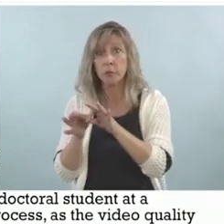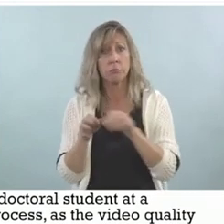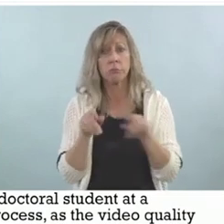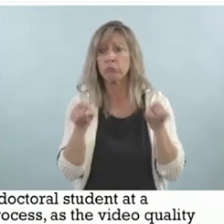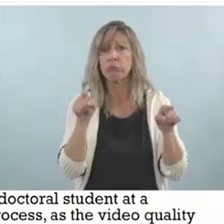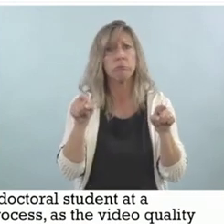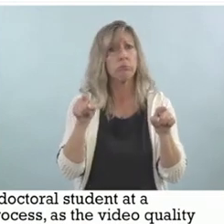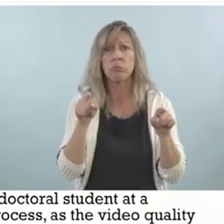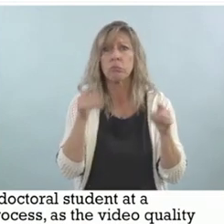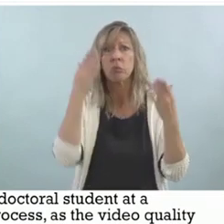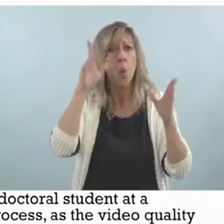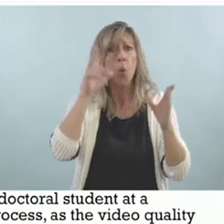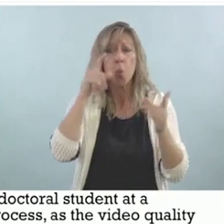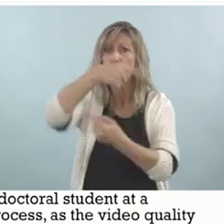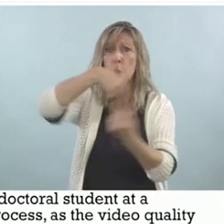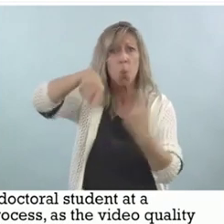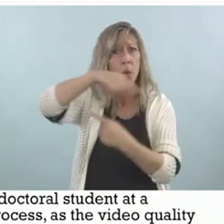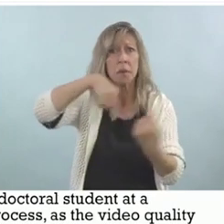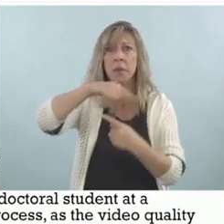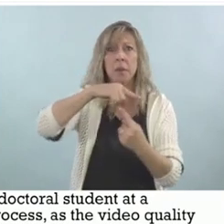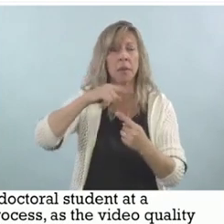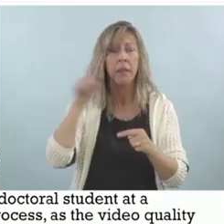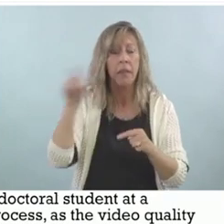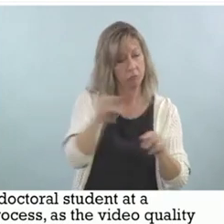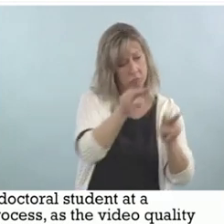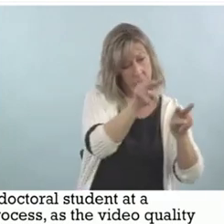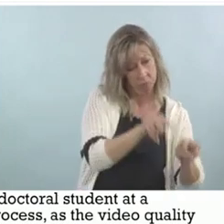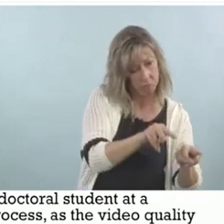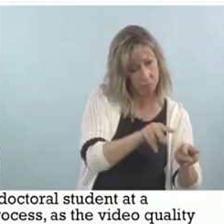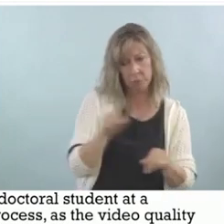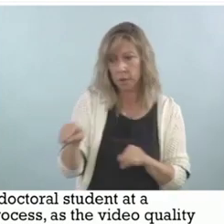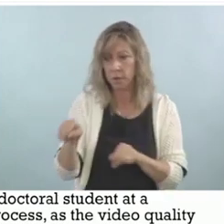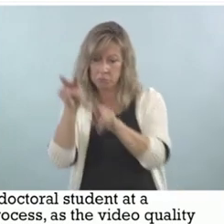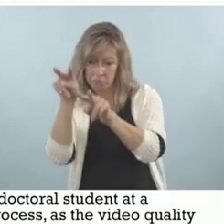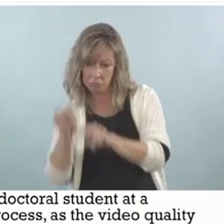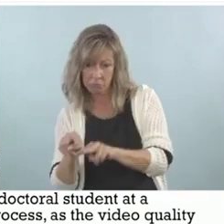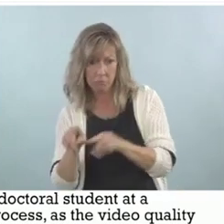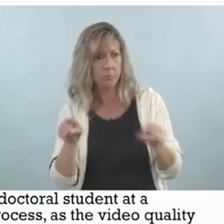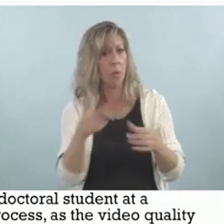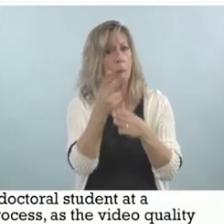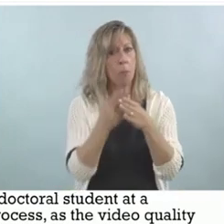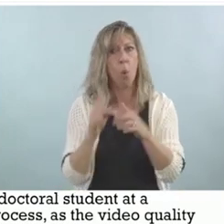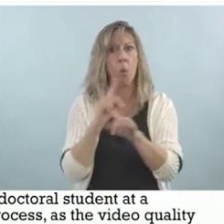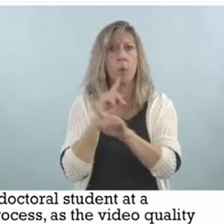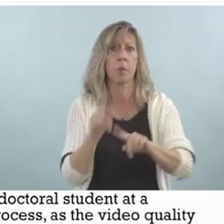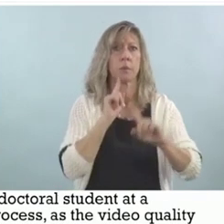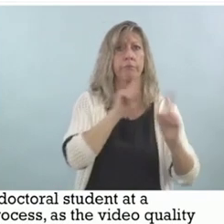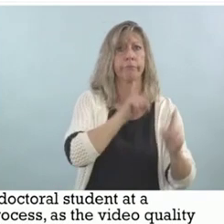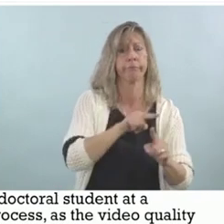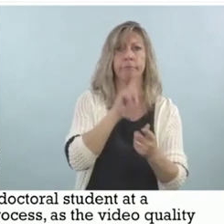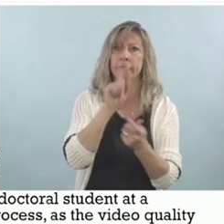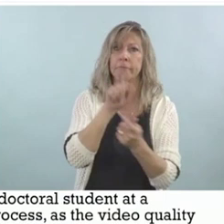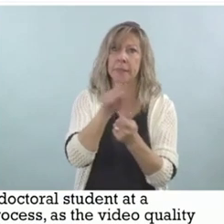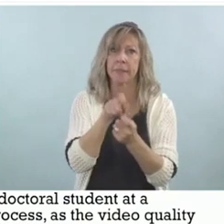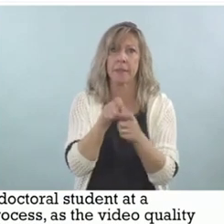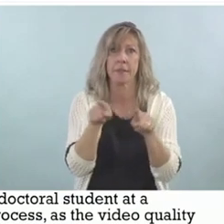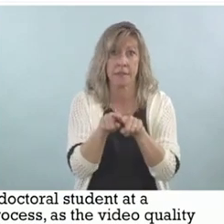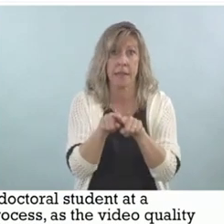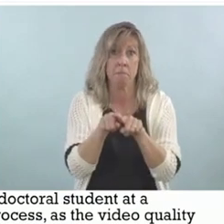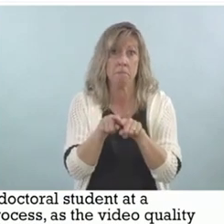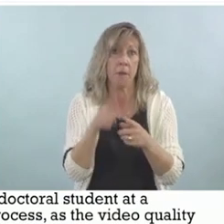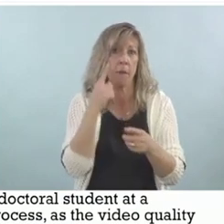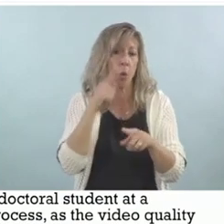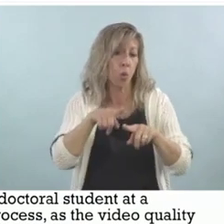other. They rated them, and they both came out with the exact same reliability ratings. So that's what we wanted